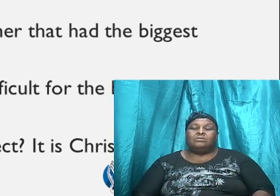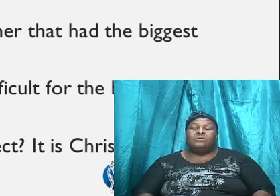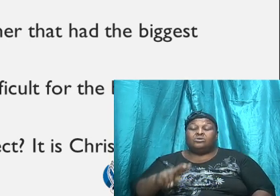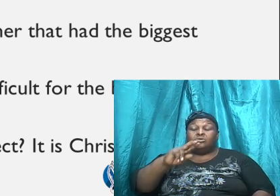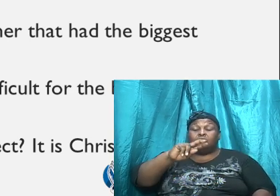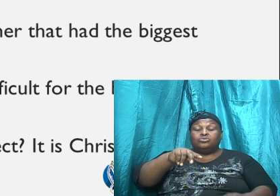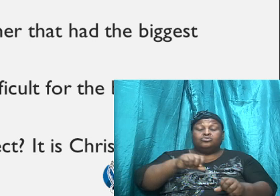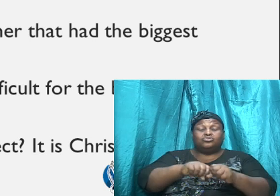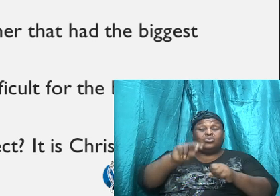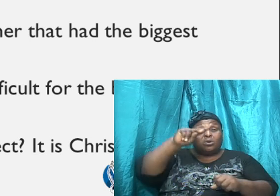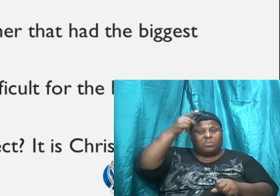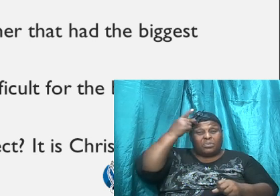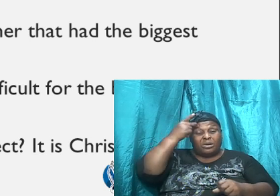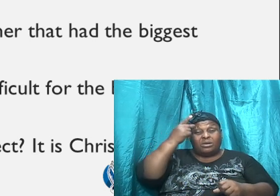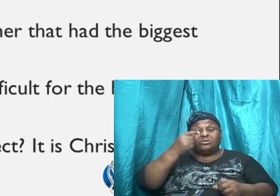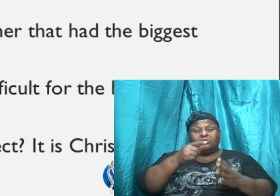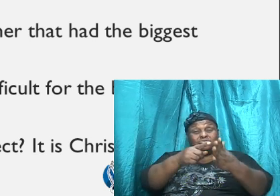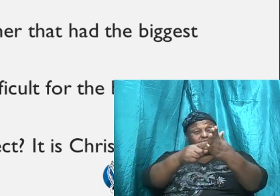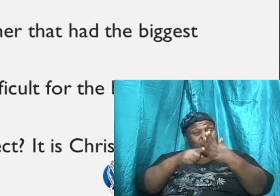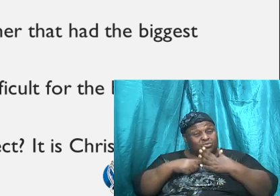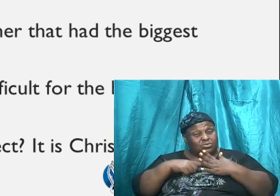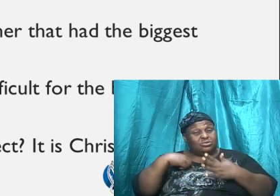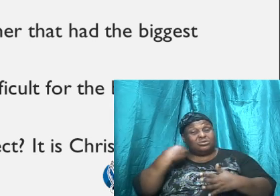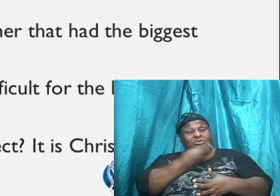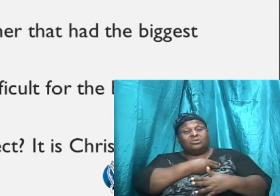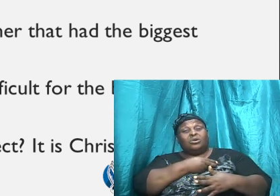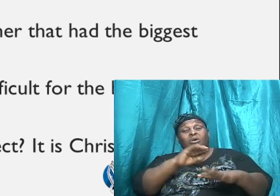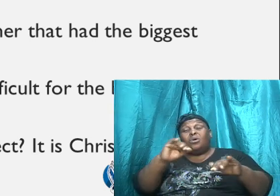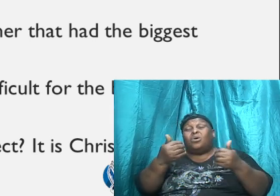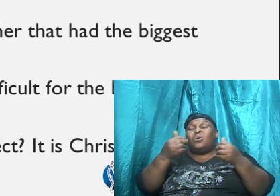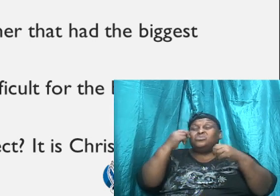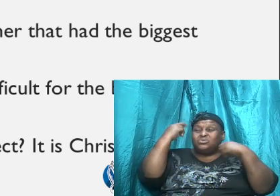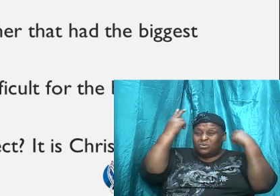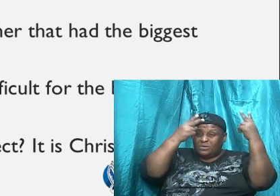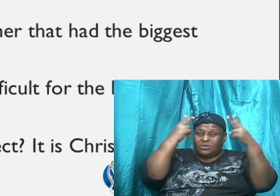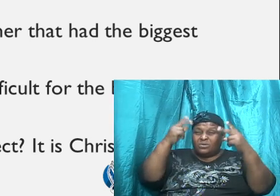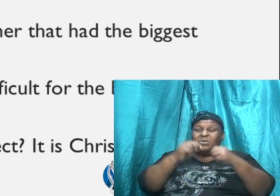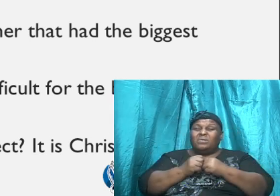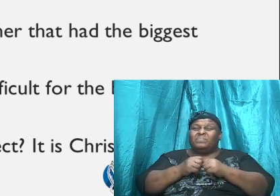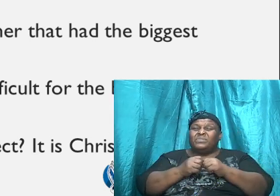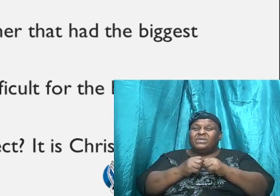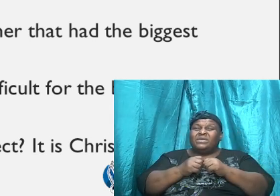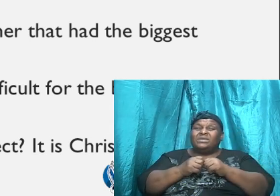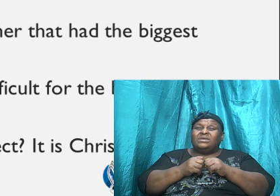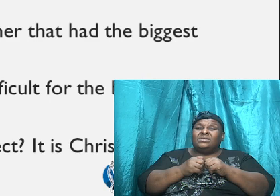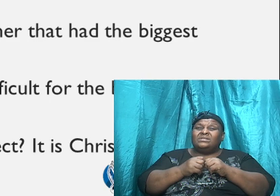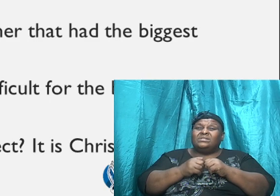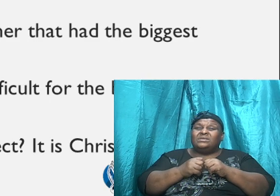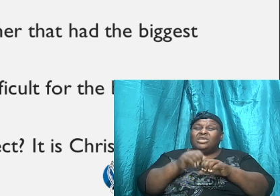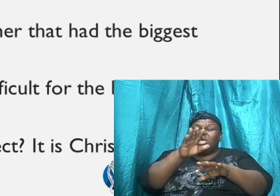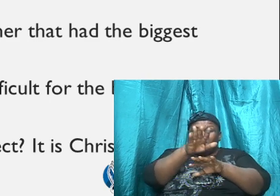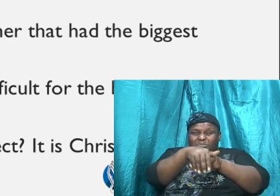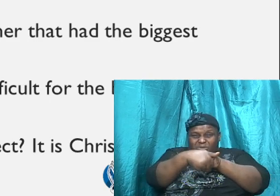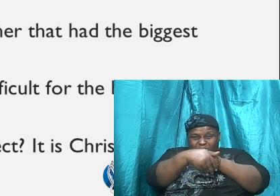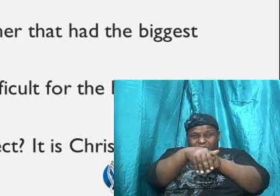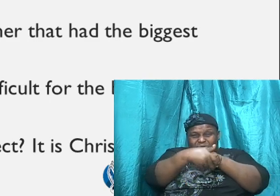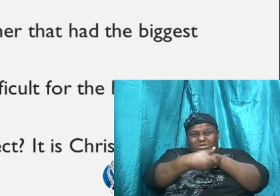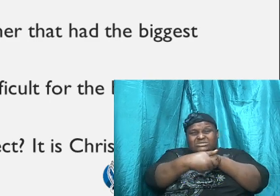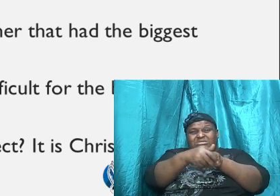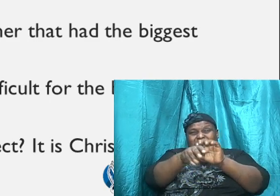us how to overcome, you know, the criticism as it were of maybe even our own brethren,